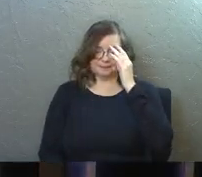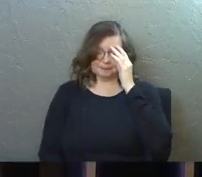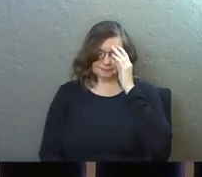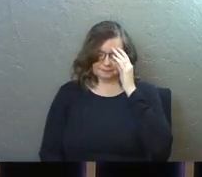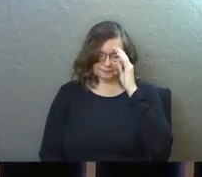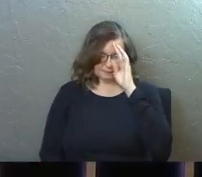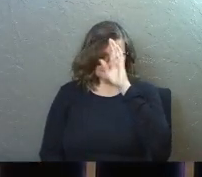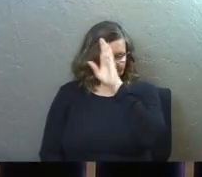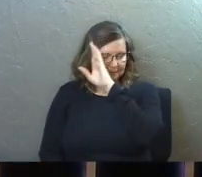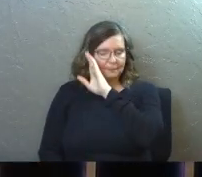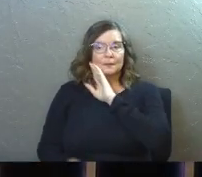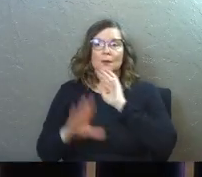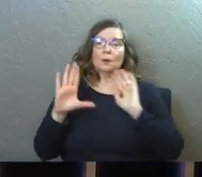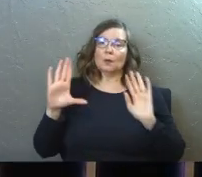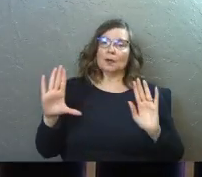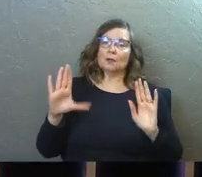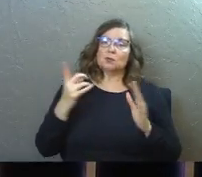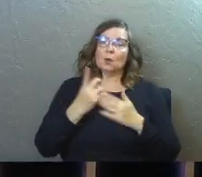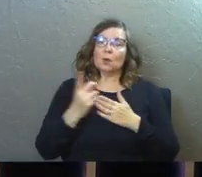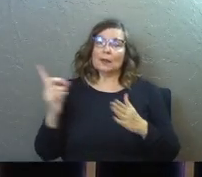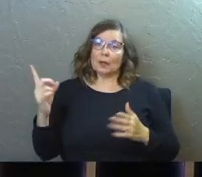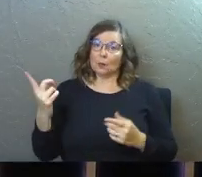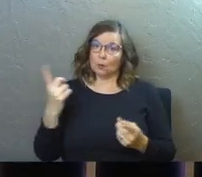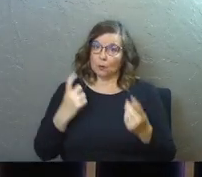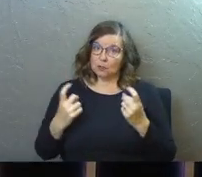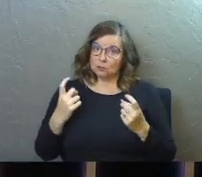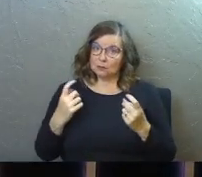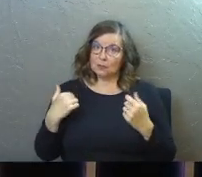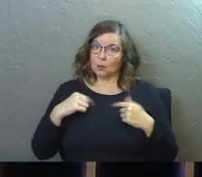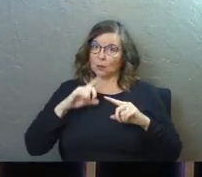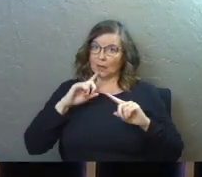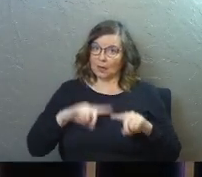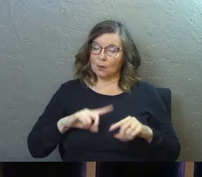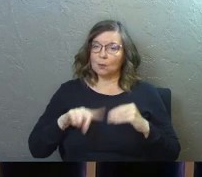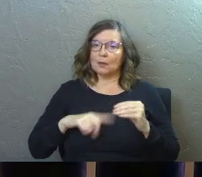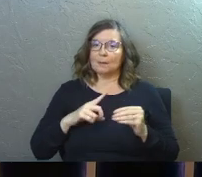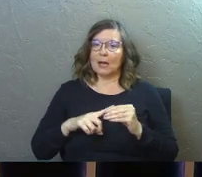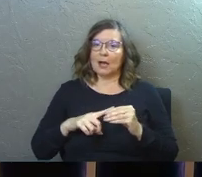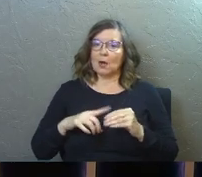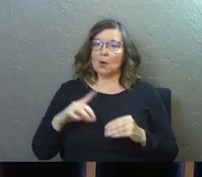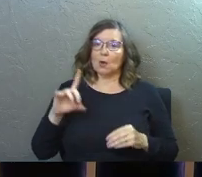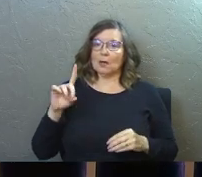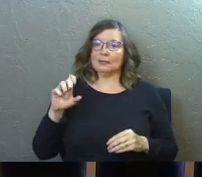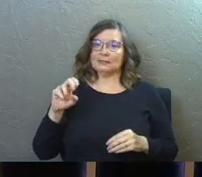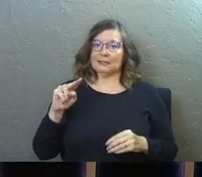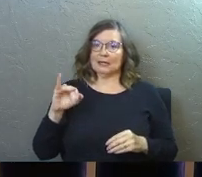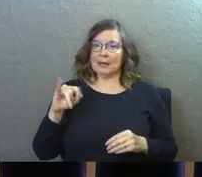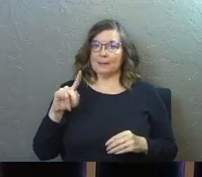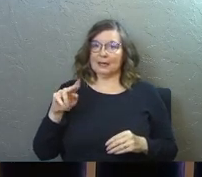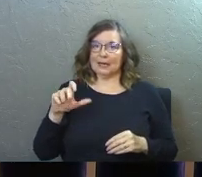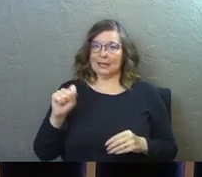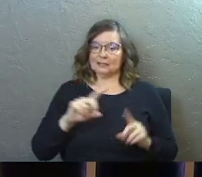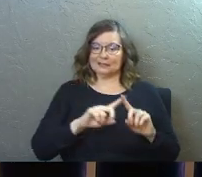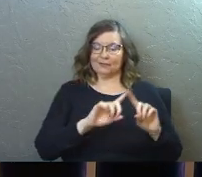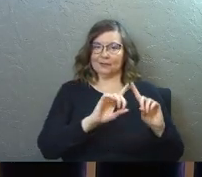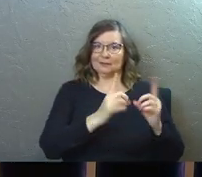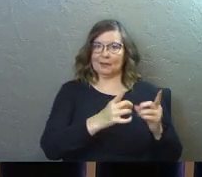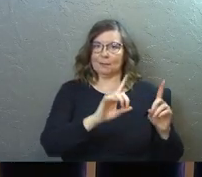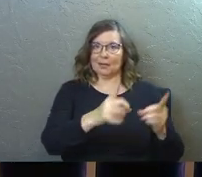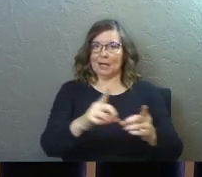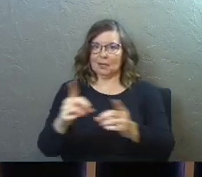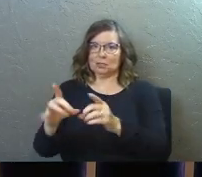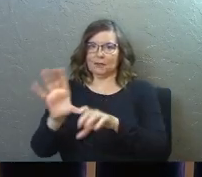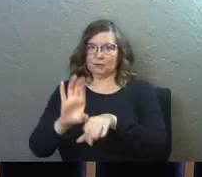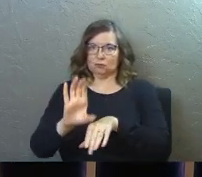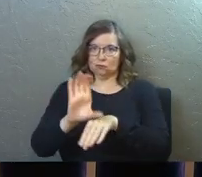Amen. Okay, so last week's question that we answered was on denominations, and I got a lot of response back from several of